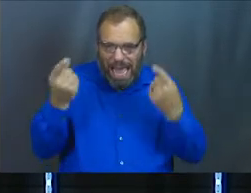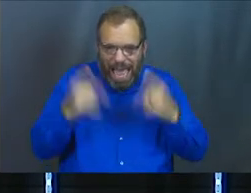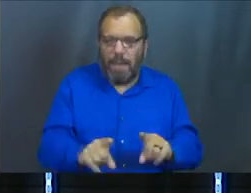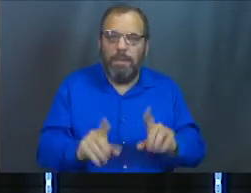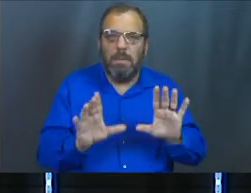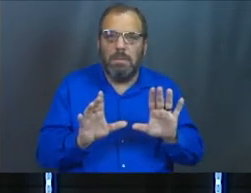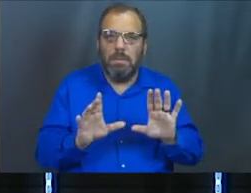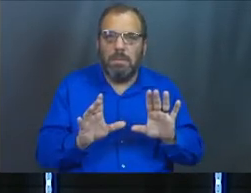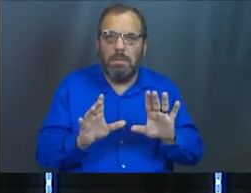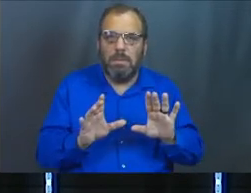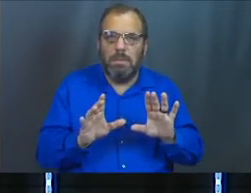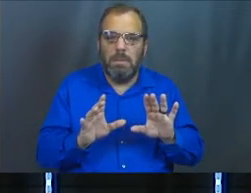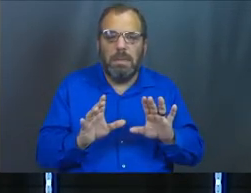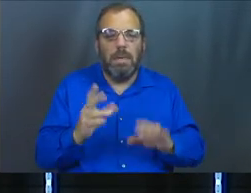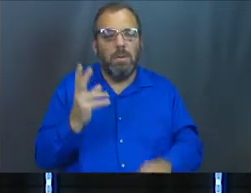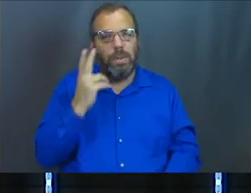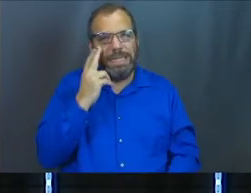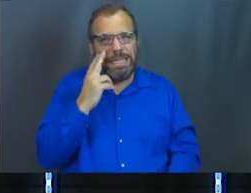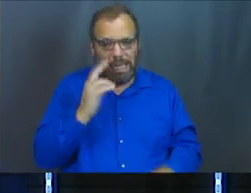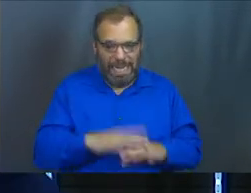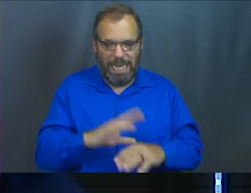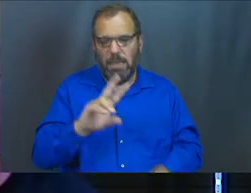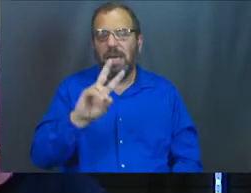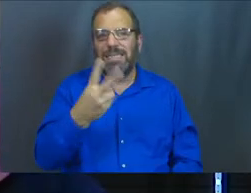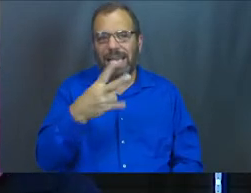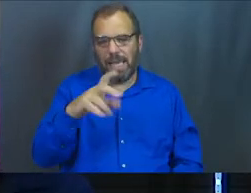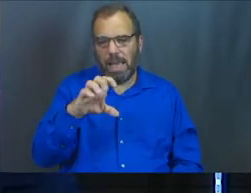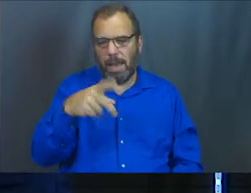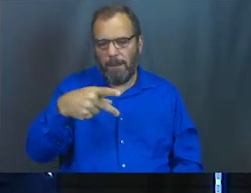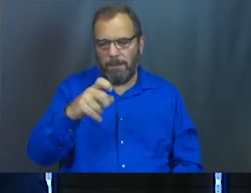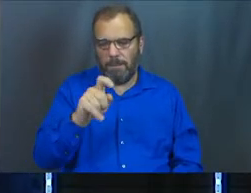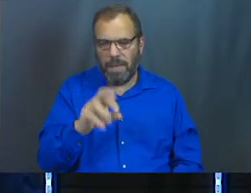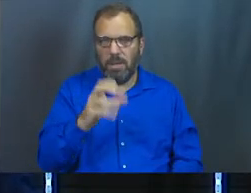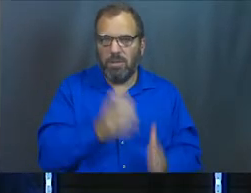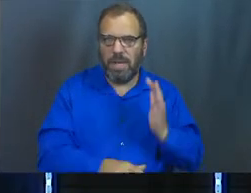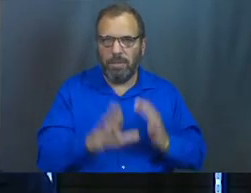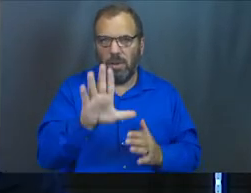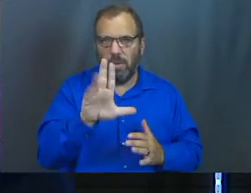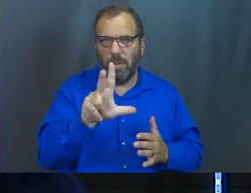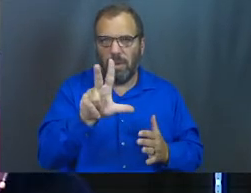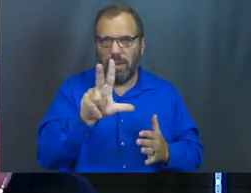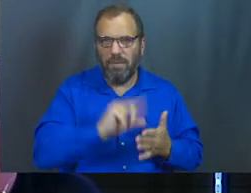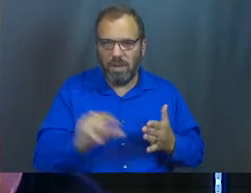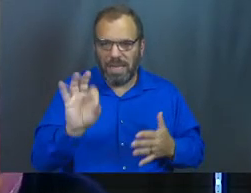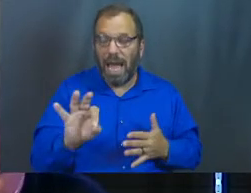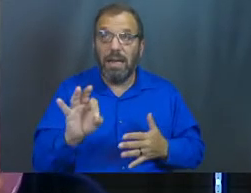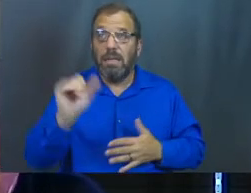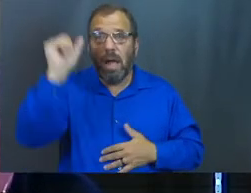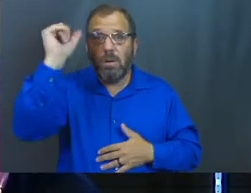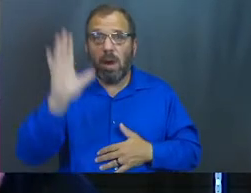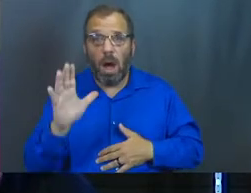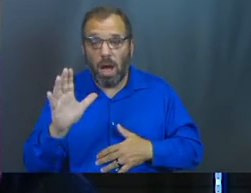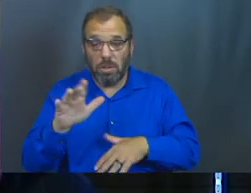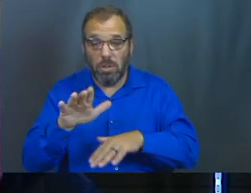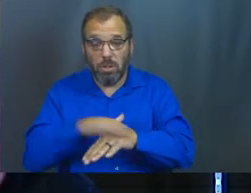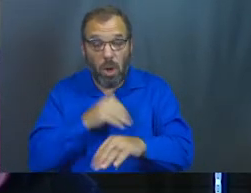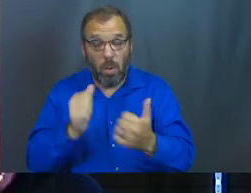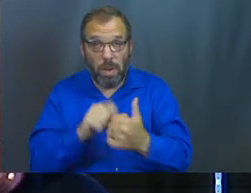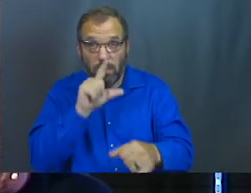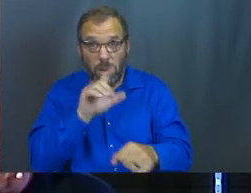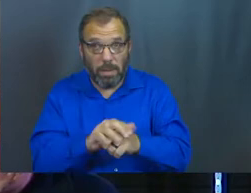happen. And we see this in 2 Peter 3, 9. The Lord isn't really being slow about his promises, some people think.